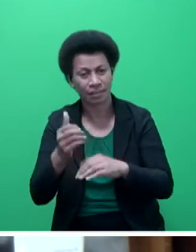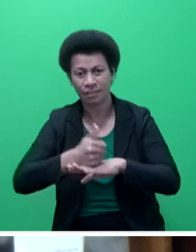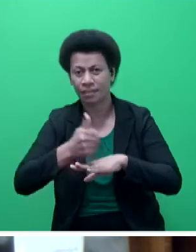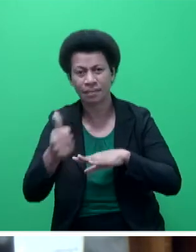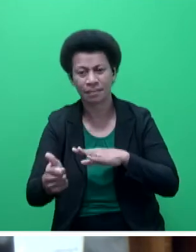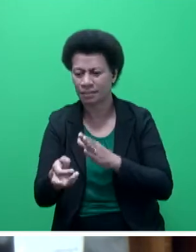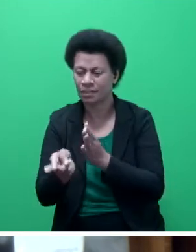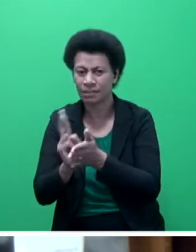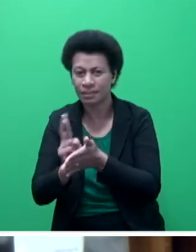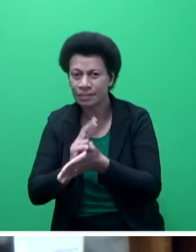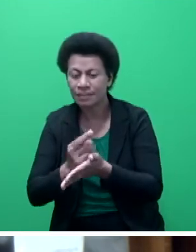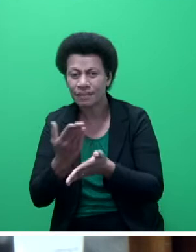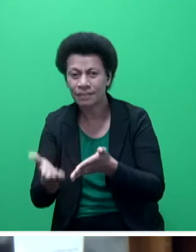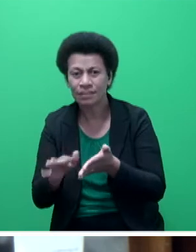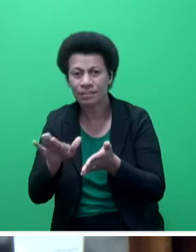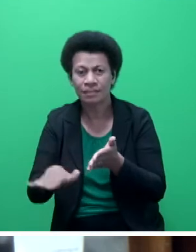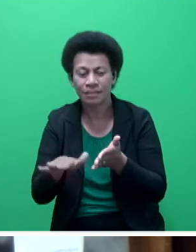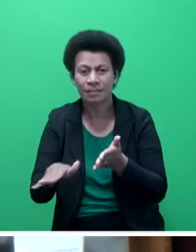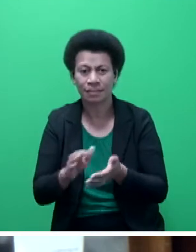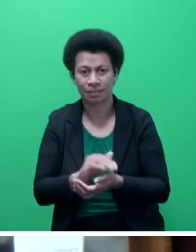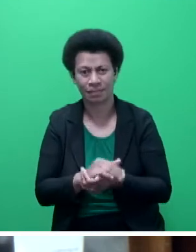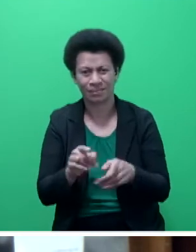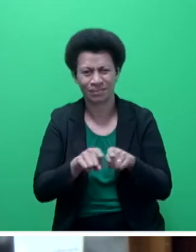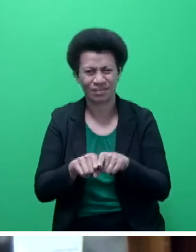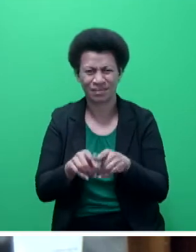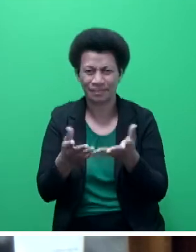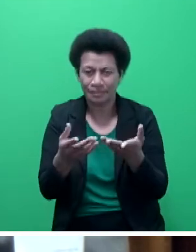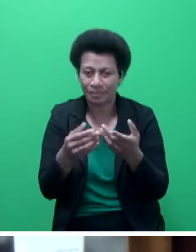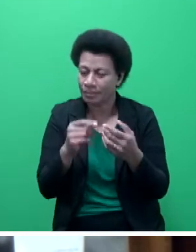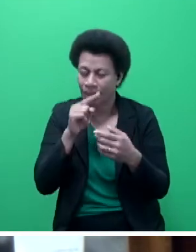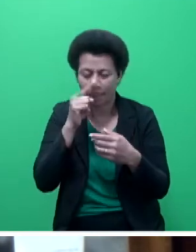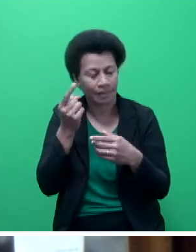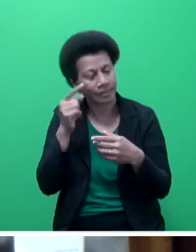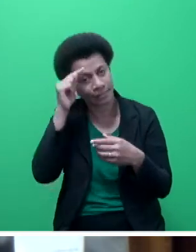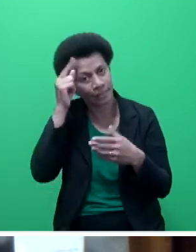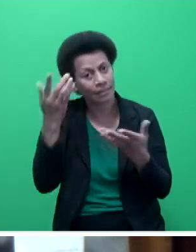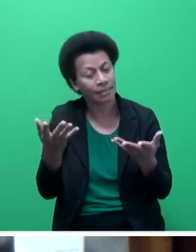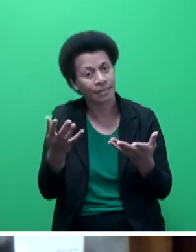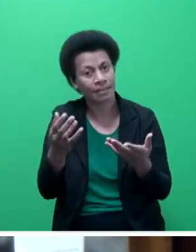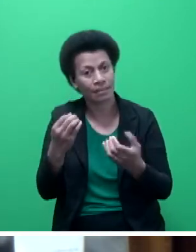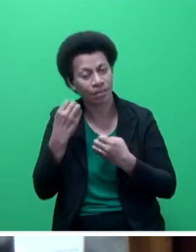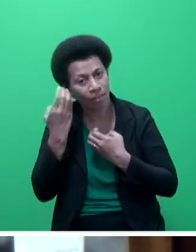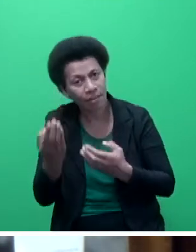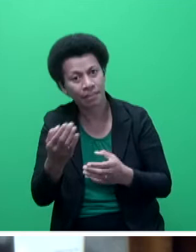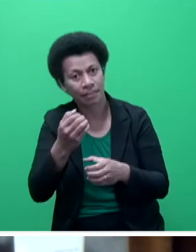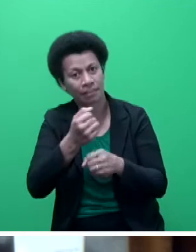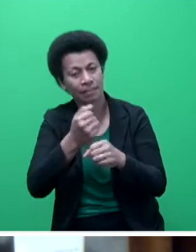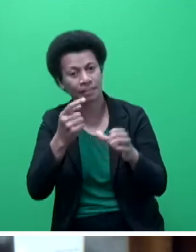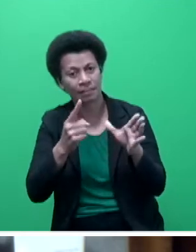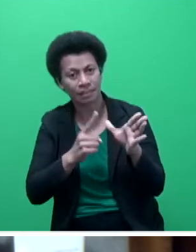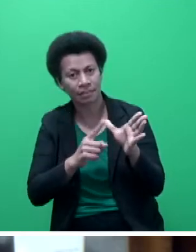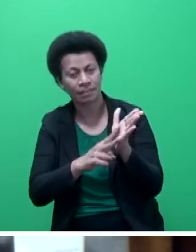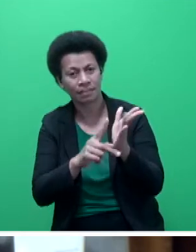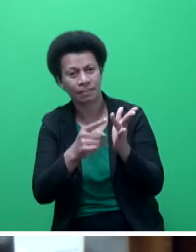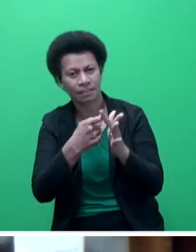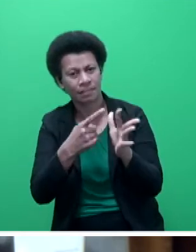that? I mean, it's so out of this world. Honorable Gavokho said, which world are we living in? Which world are we living in to say that I